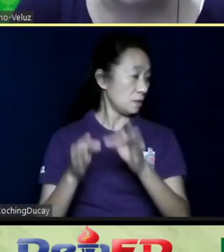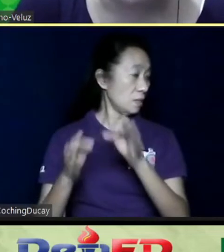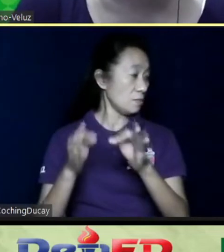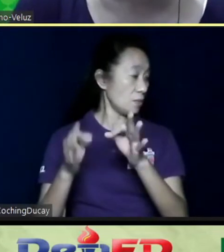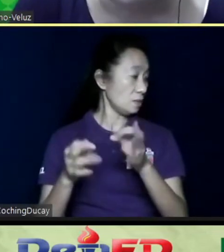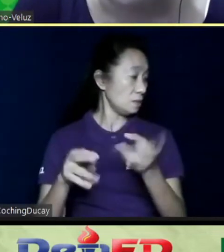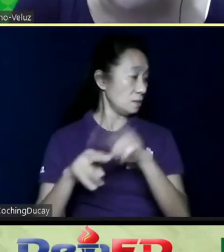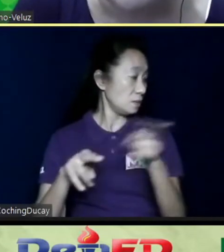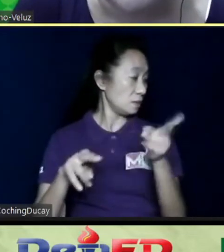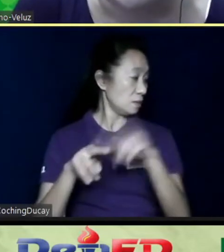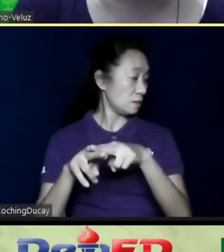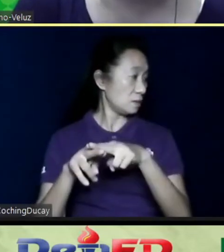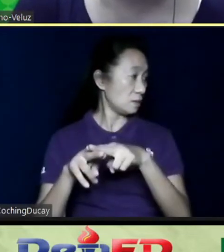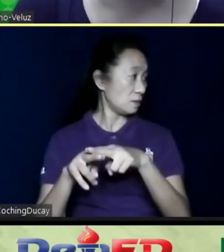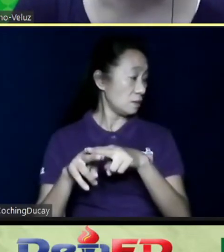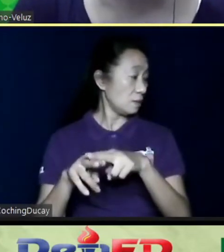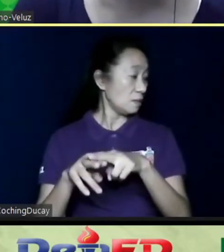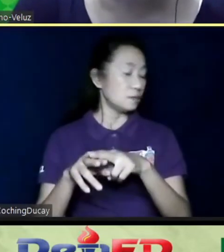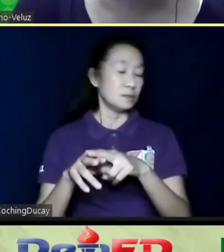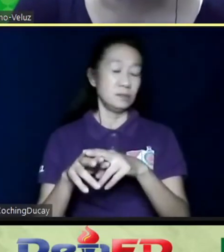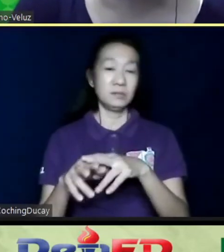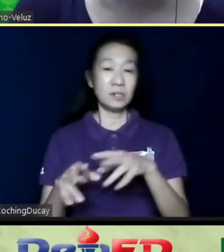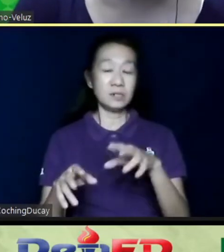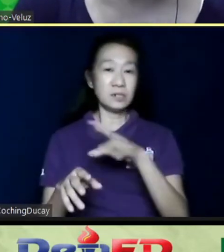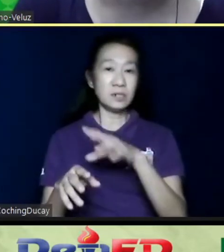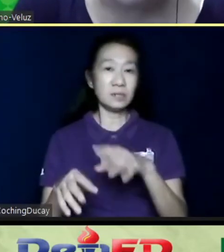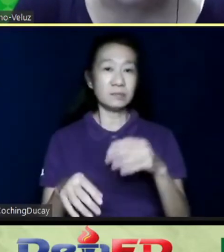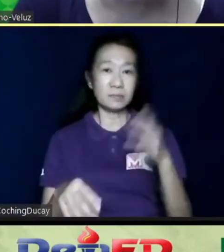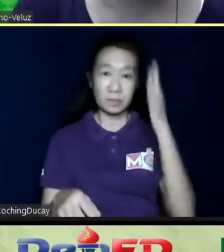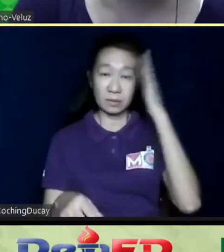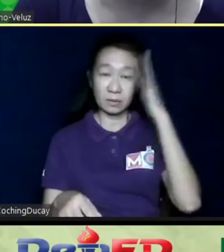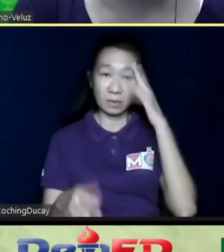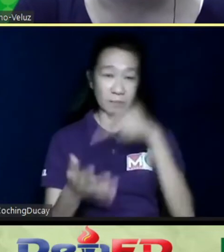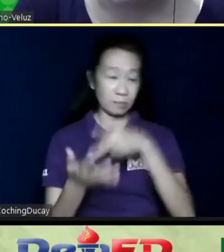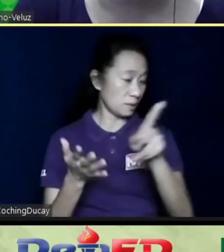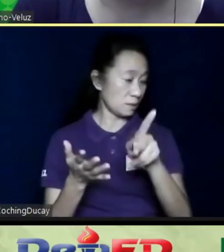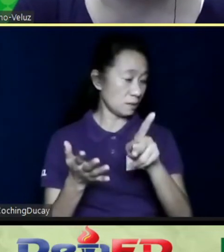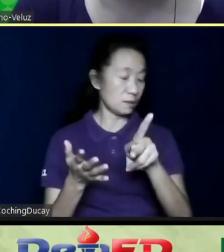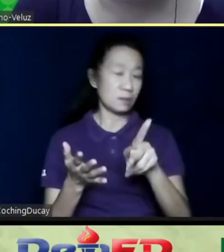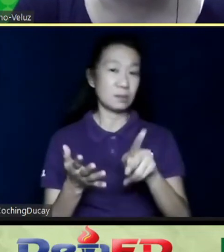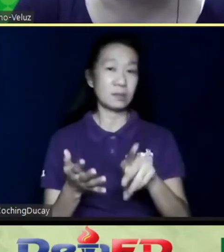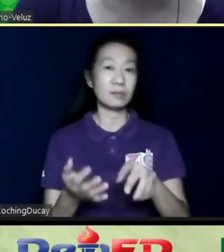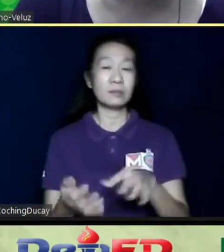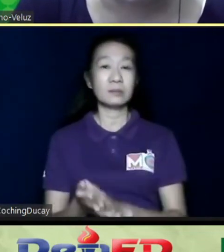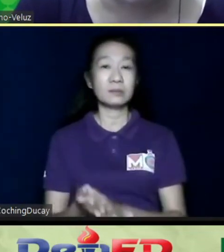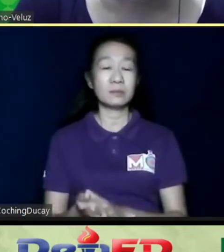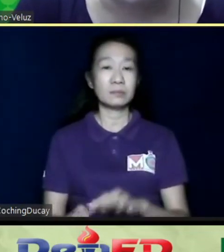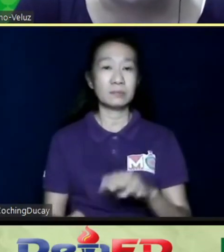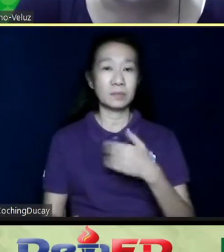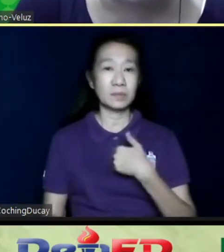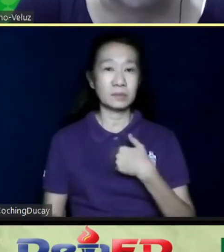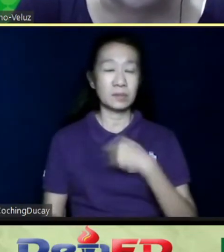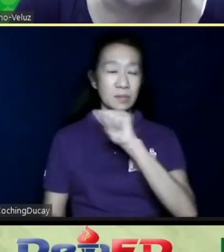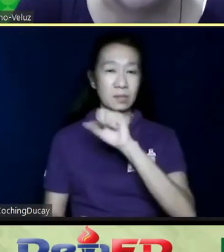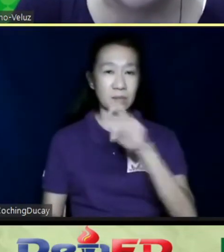value to the business, please make sure that they are paid and they are paid well. So ako po, sa ASP